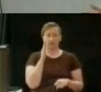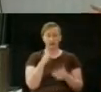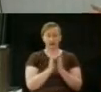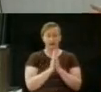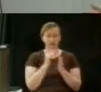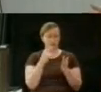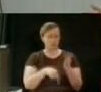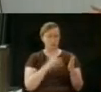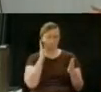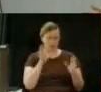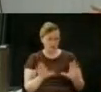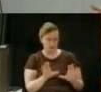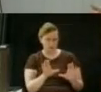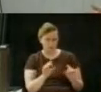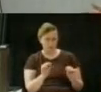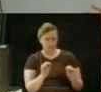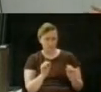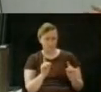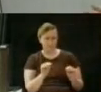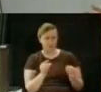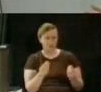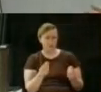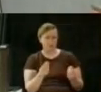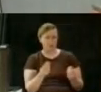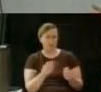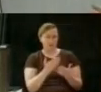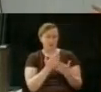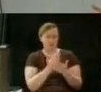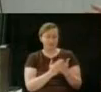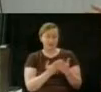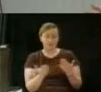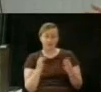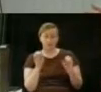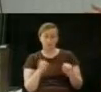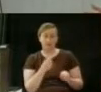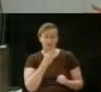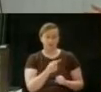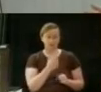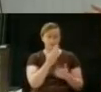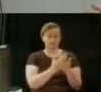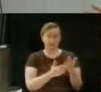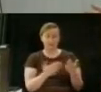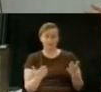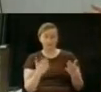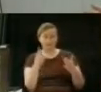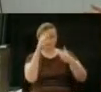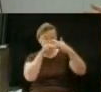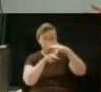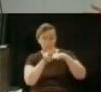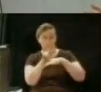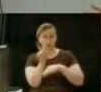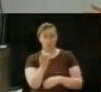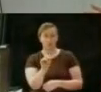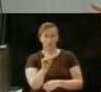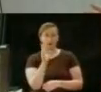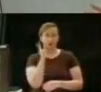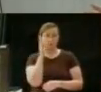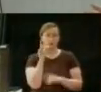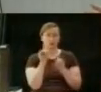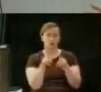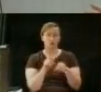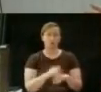and you have to be able to address those questions that the citizens will come up. What's this going to do?